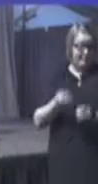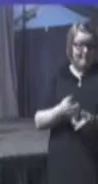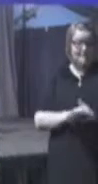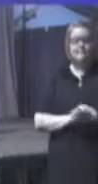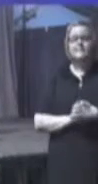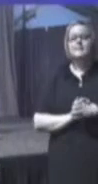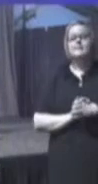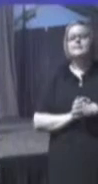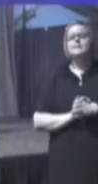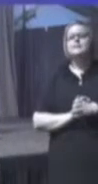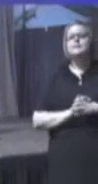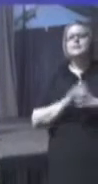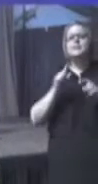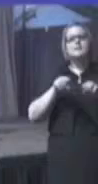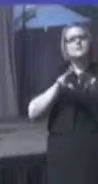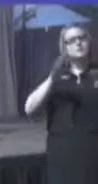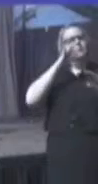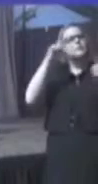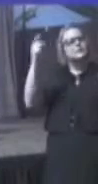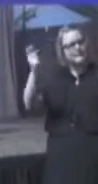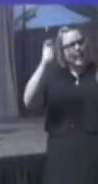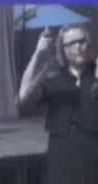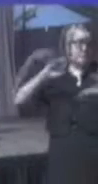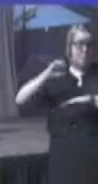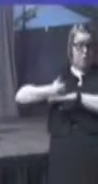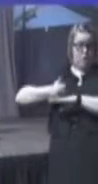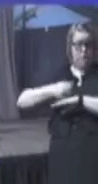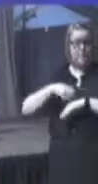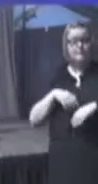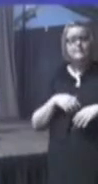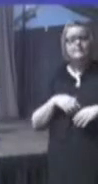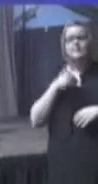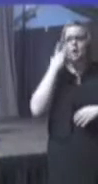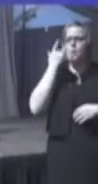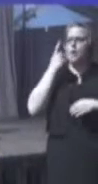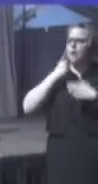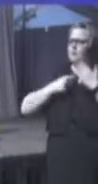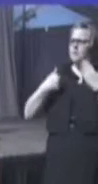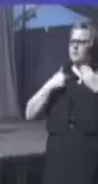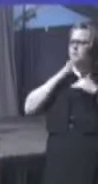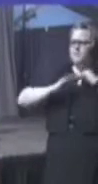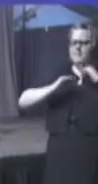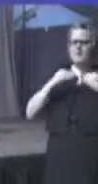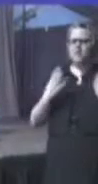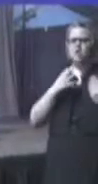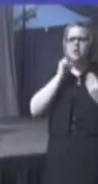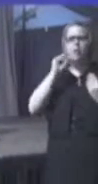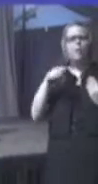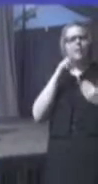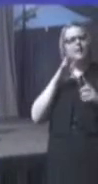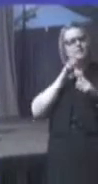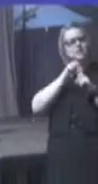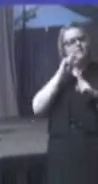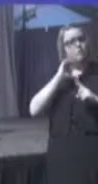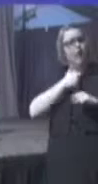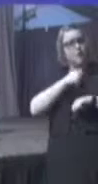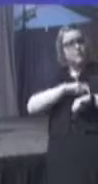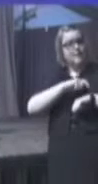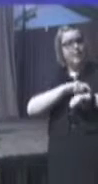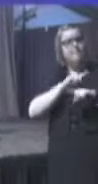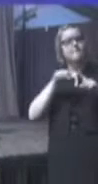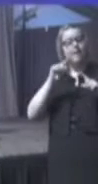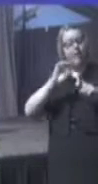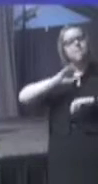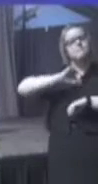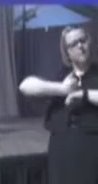This museum will celebrate that history. What we build here won't just be an achievement for our time, it will be a monument for